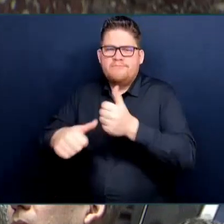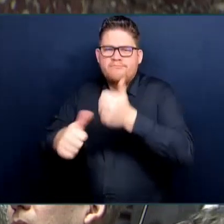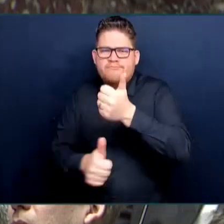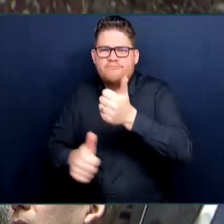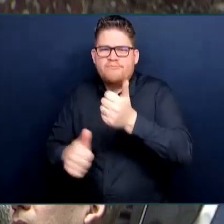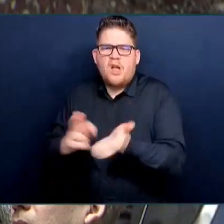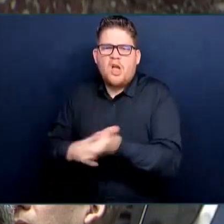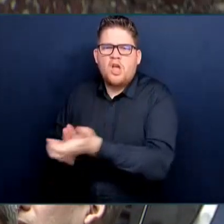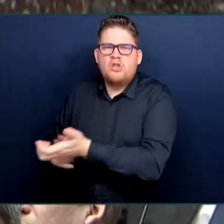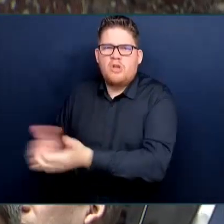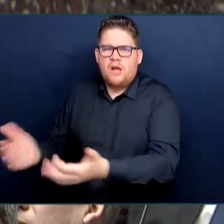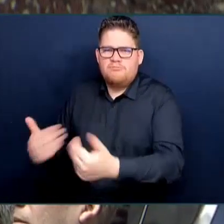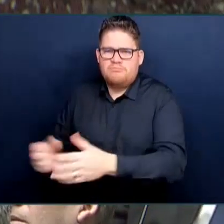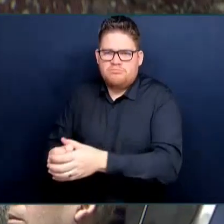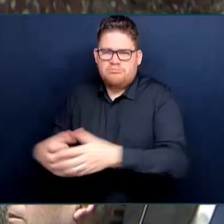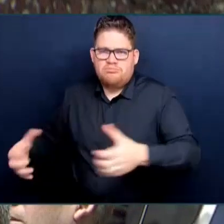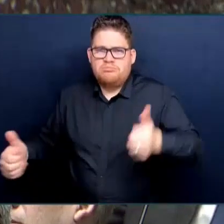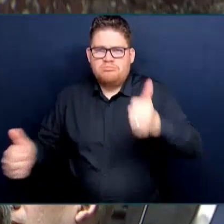other side would as well.